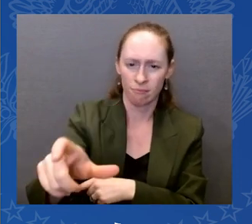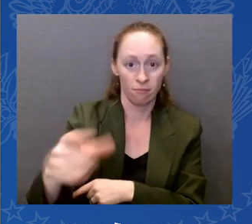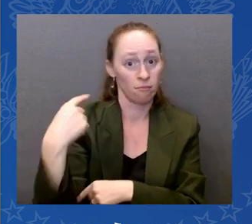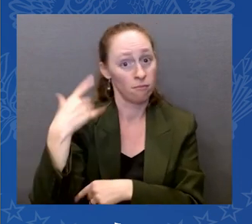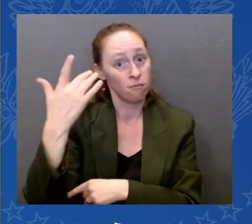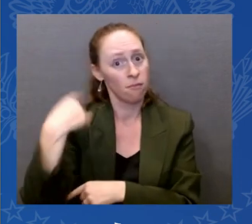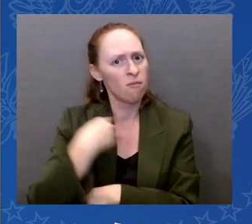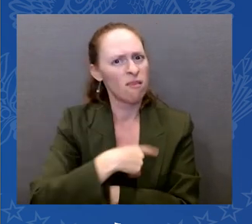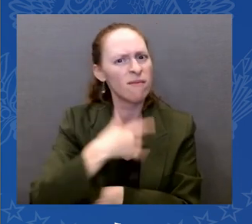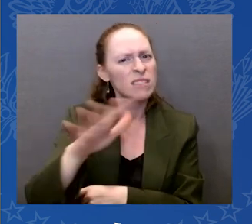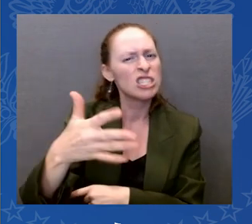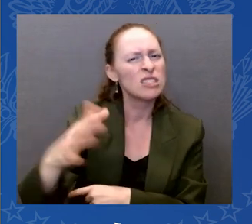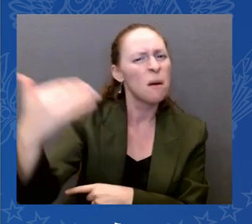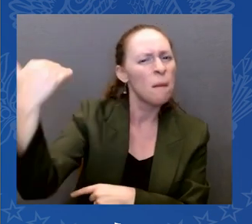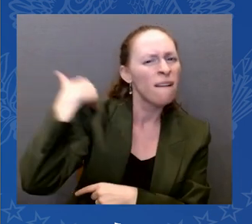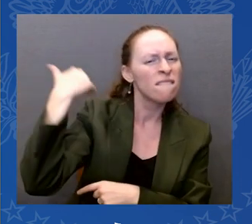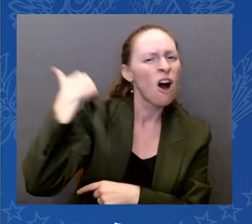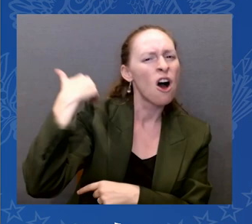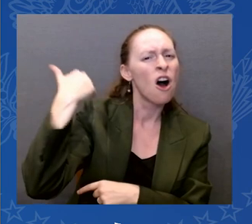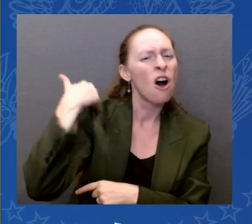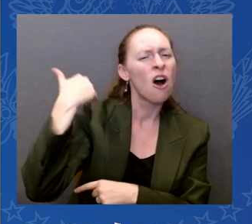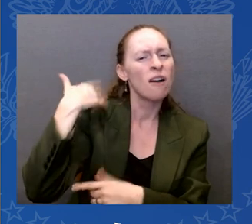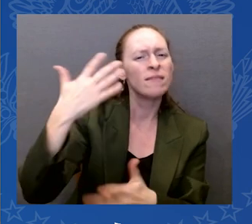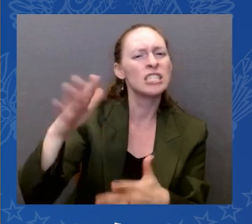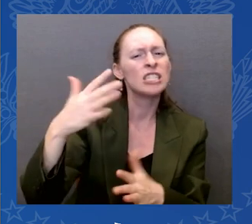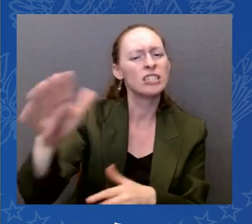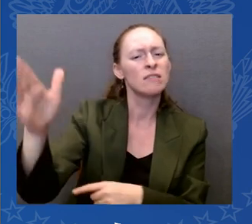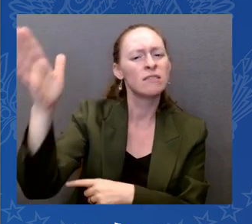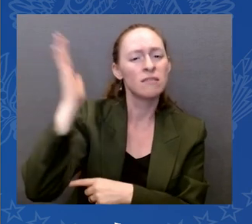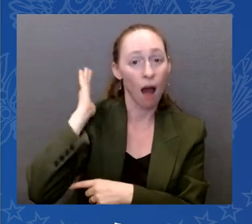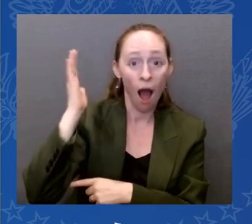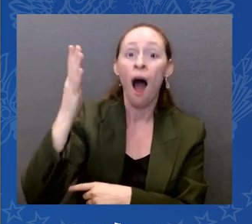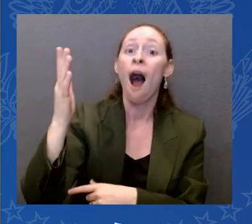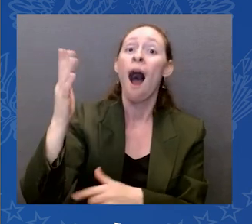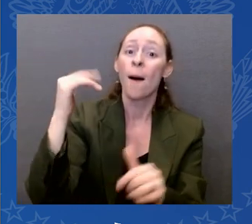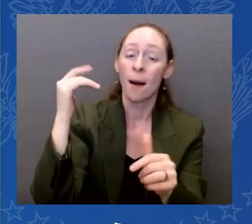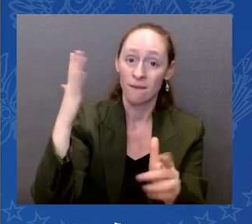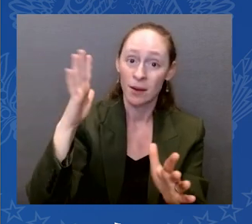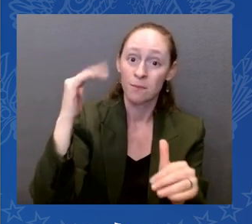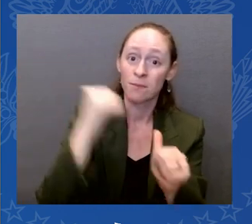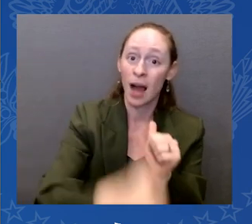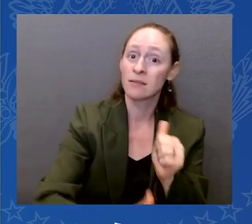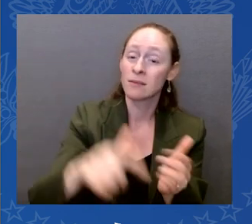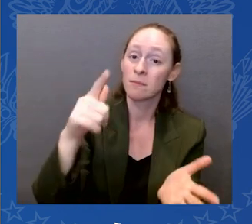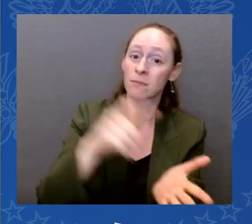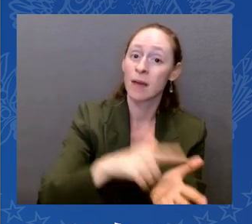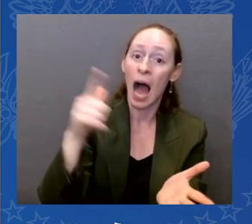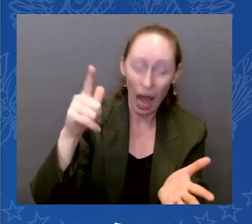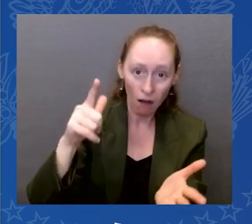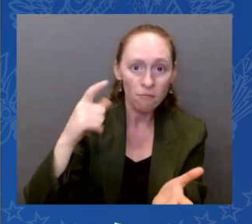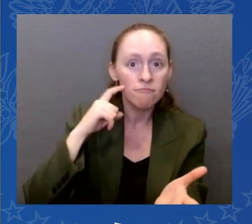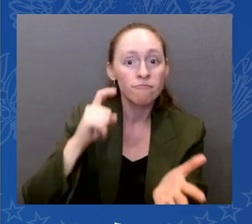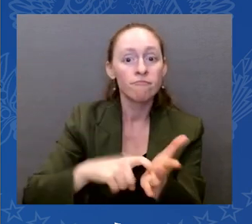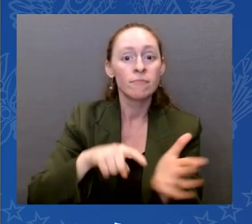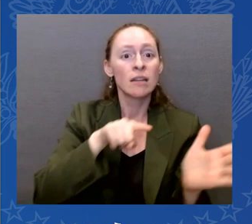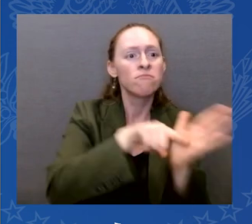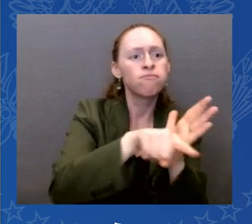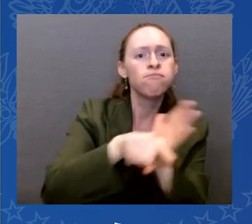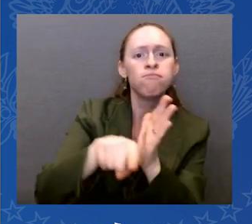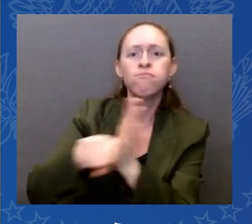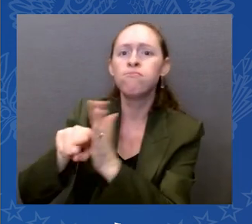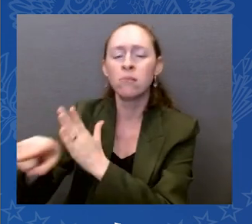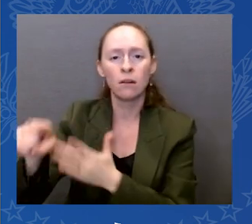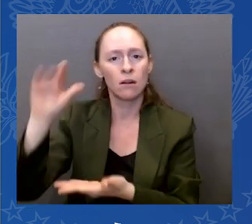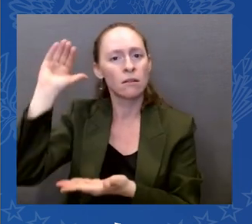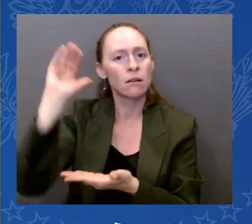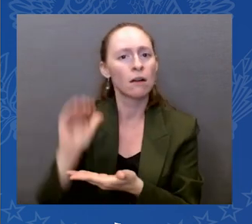again. Let me close with this. I know you've been here a long time. During the week of Fourth of July, I had the honor of bestowing